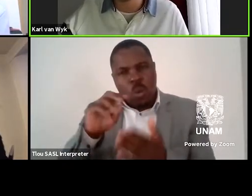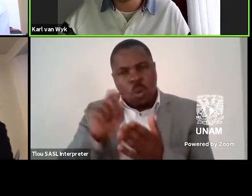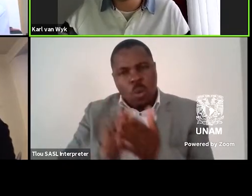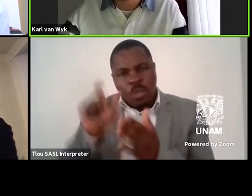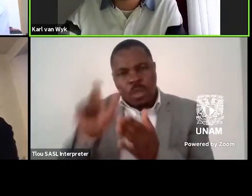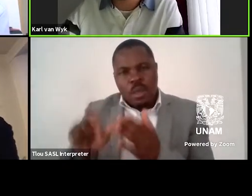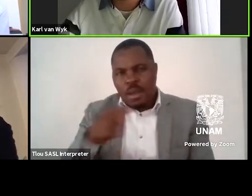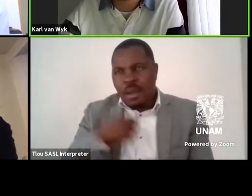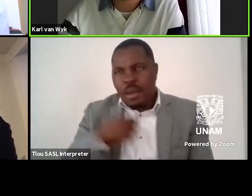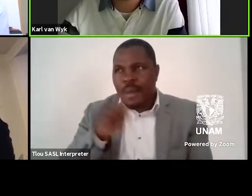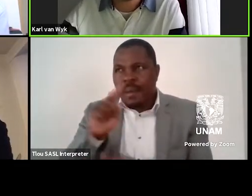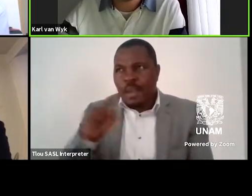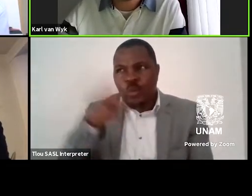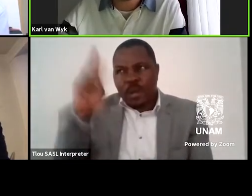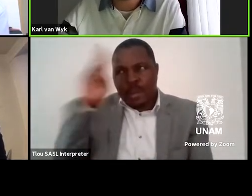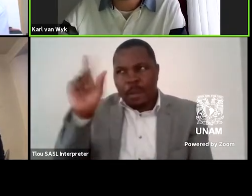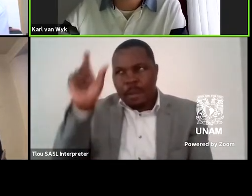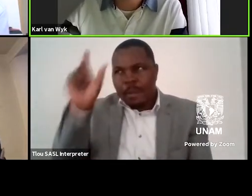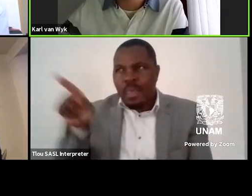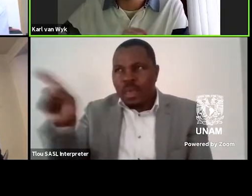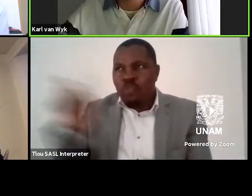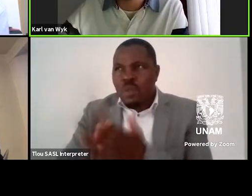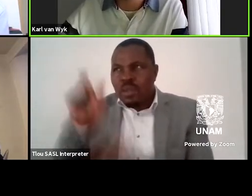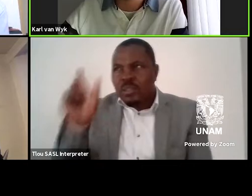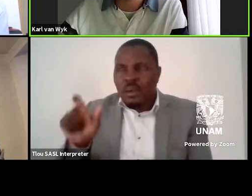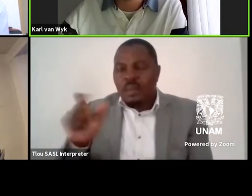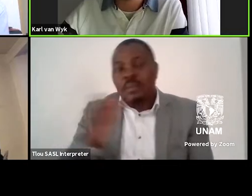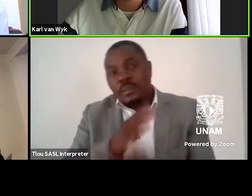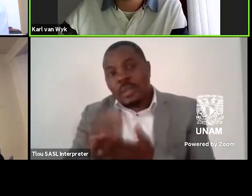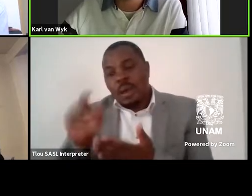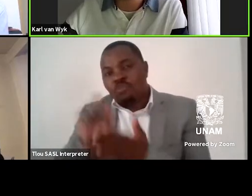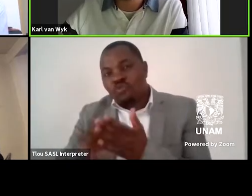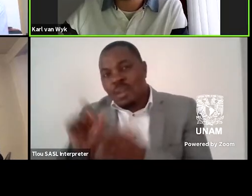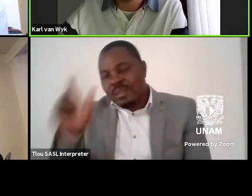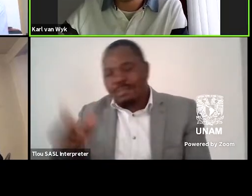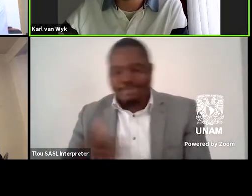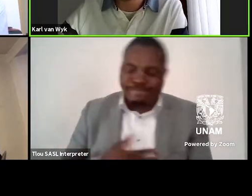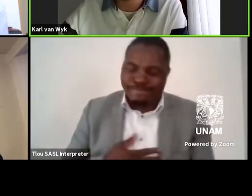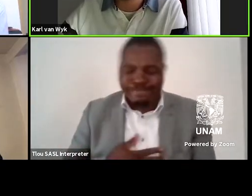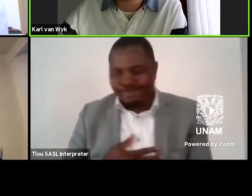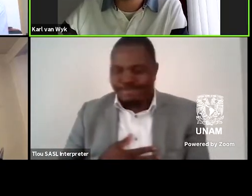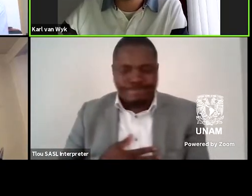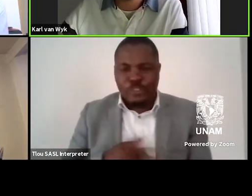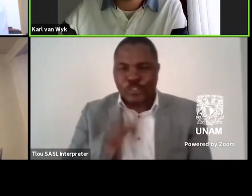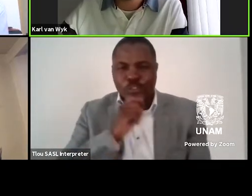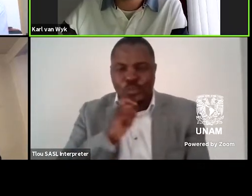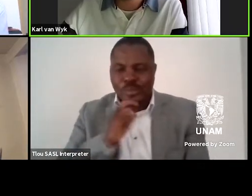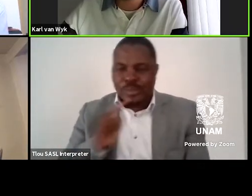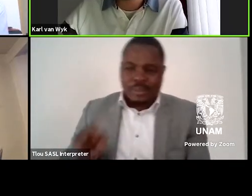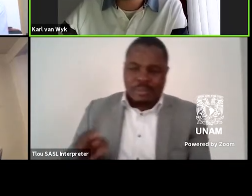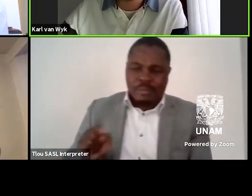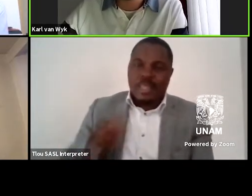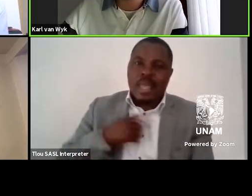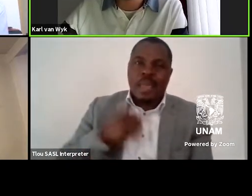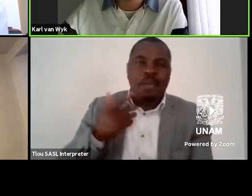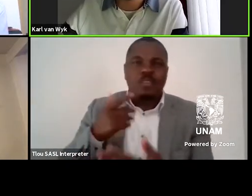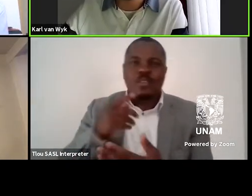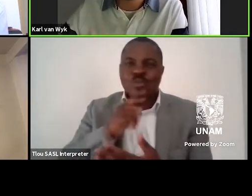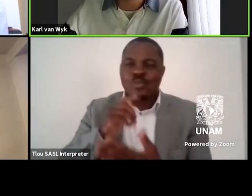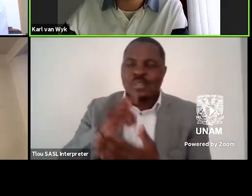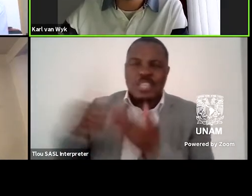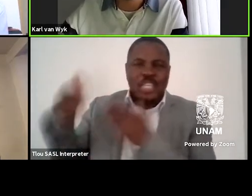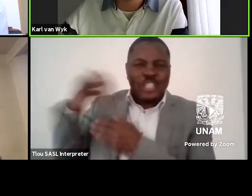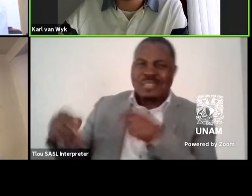I don't recall right now, some authors are quite reluctant to play around with history, seeing it as